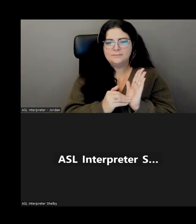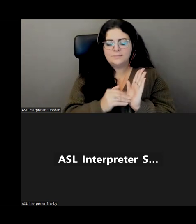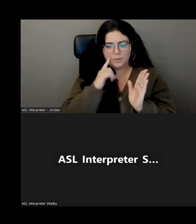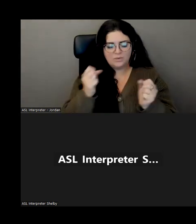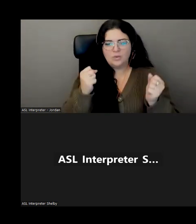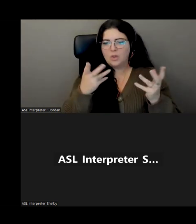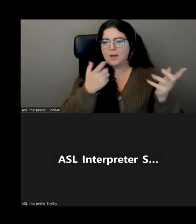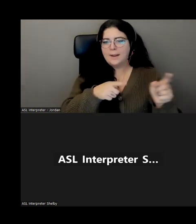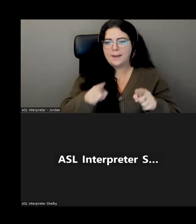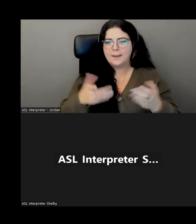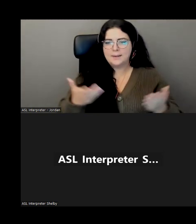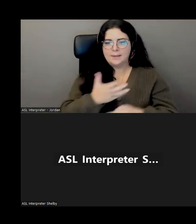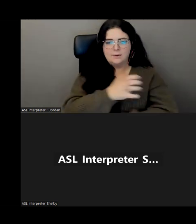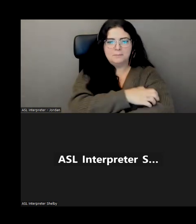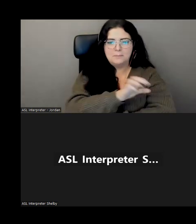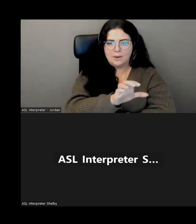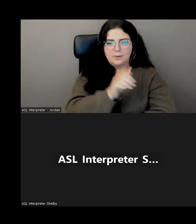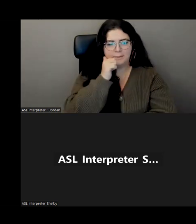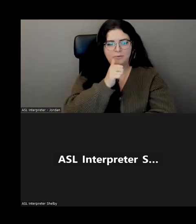lot going on at Empower at any given day.